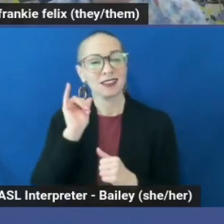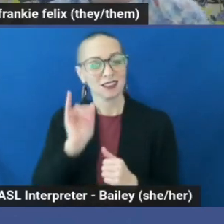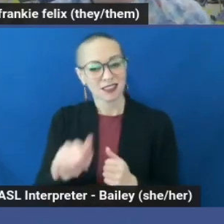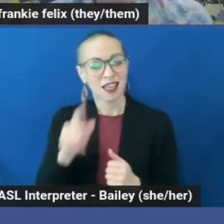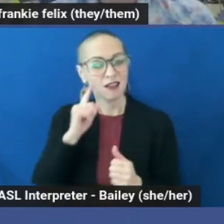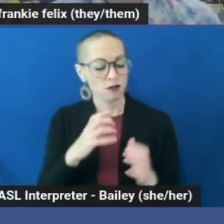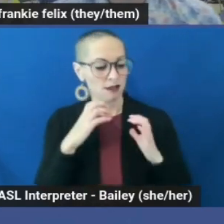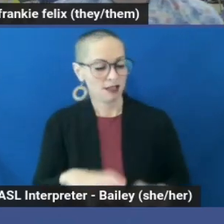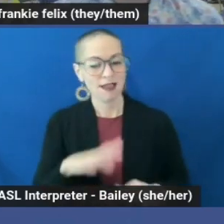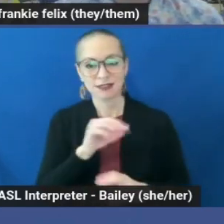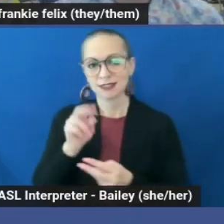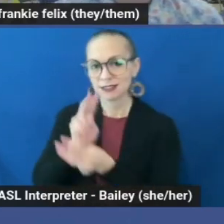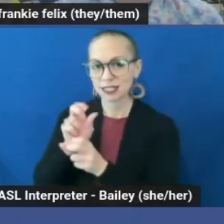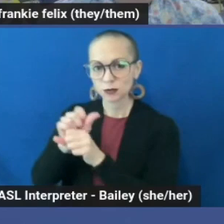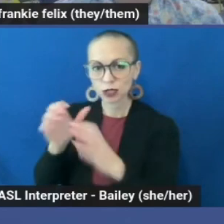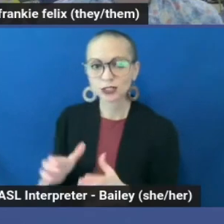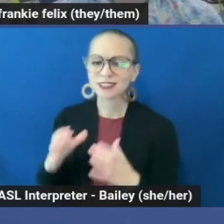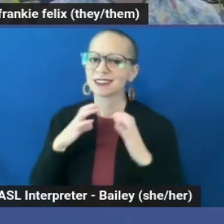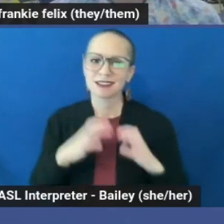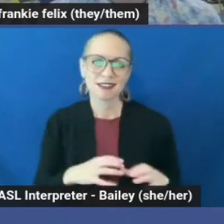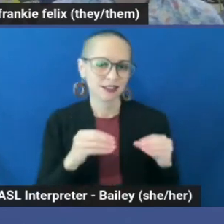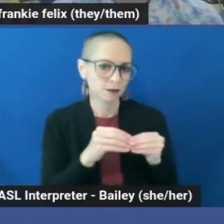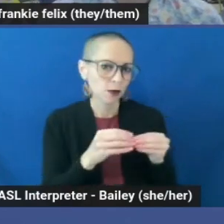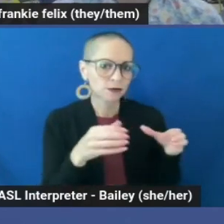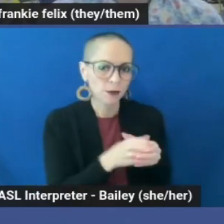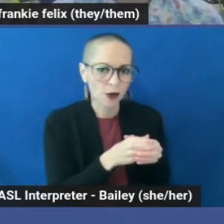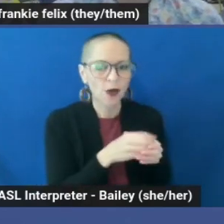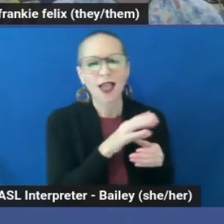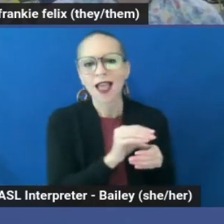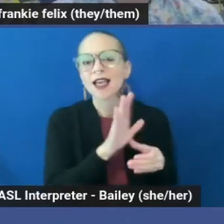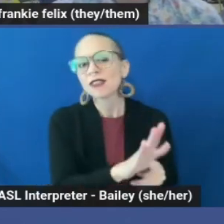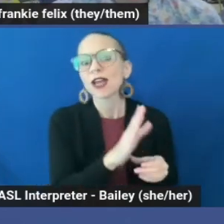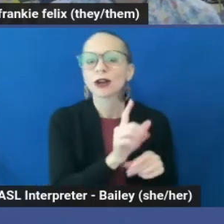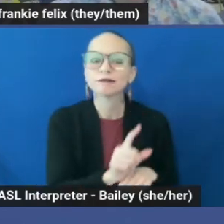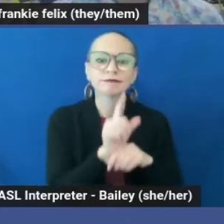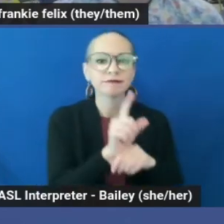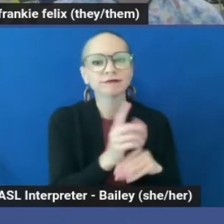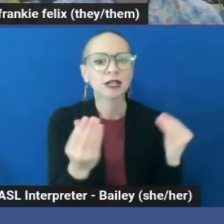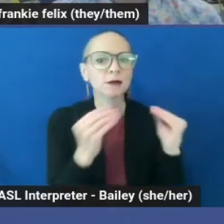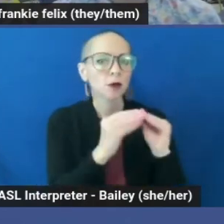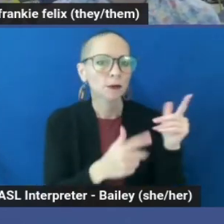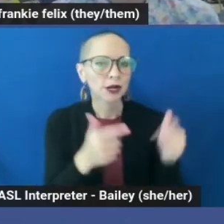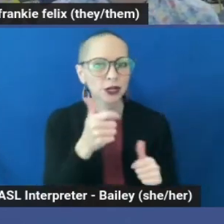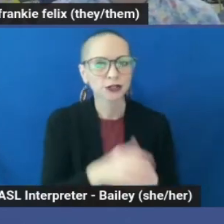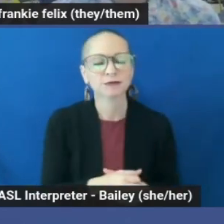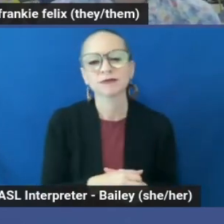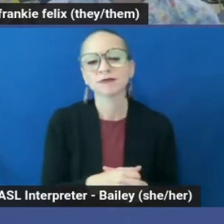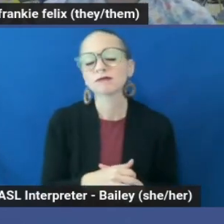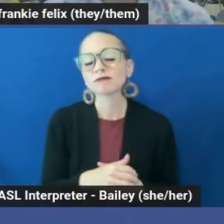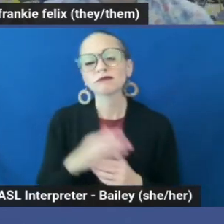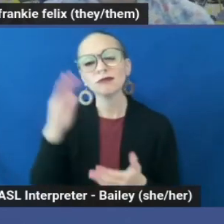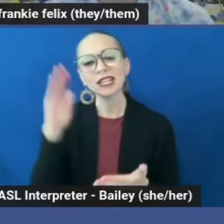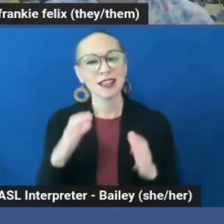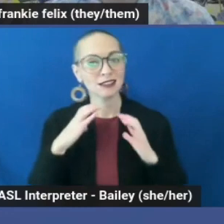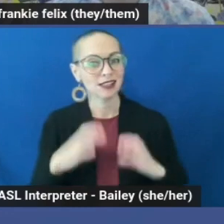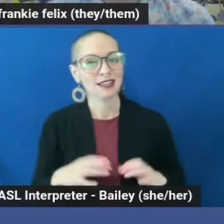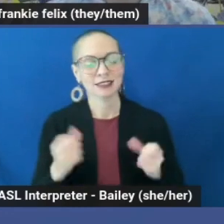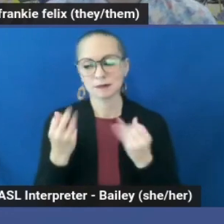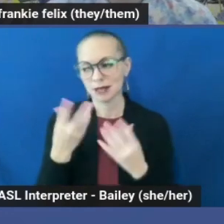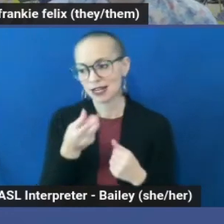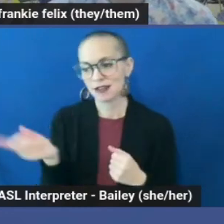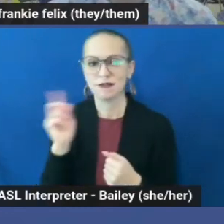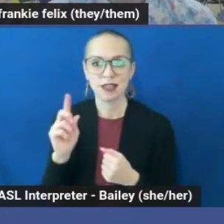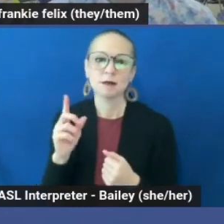clients, the client pool is smaller, and their entitlement is often bigger. With fewer potential clients, many of whom have